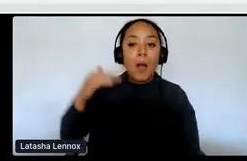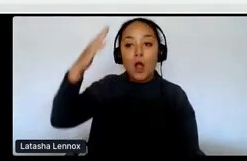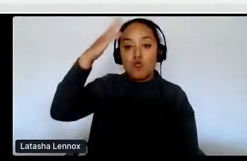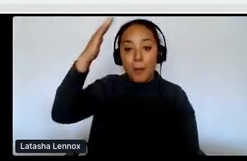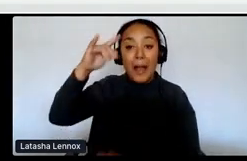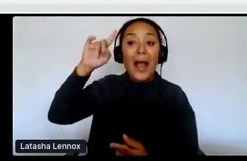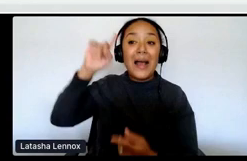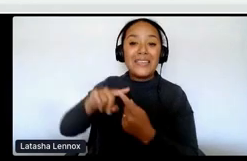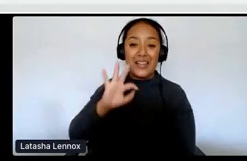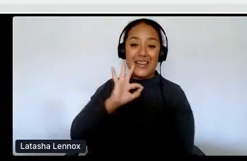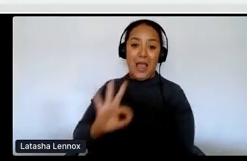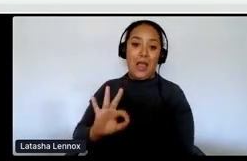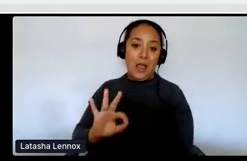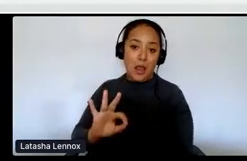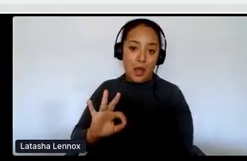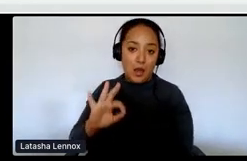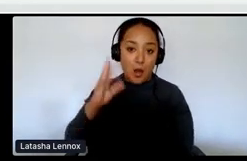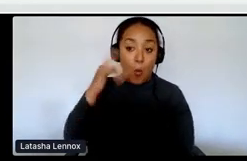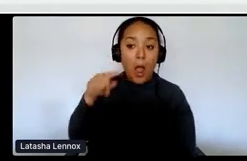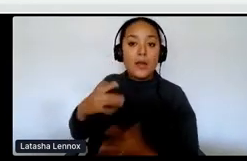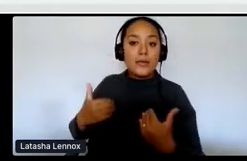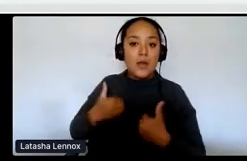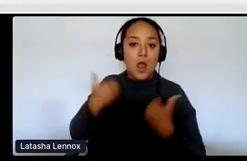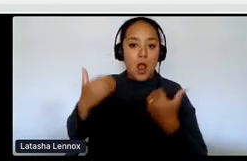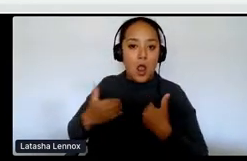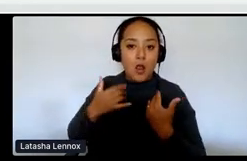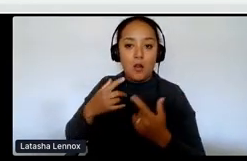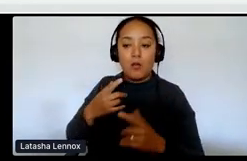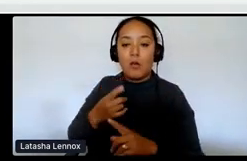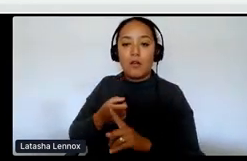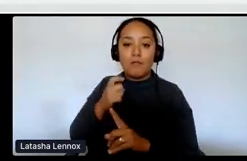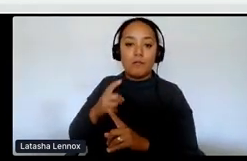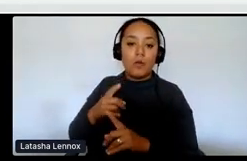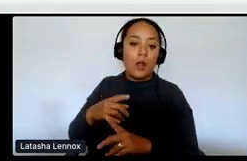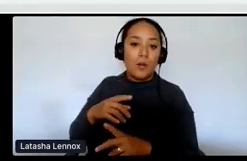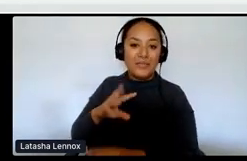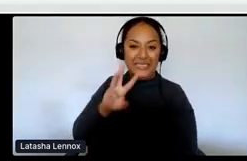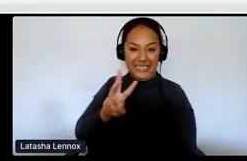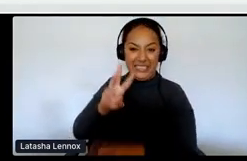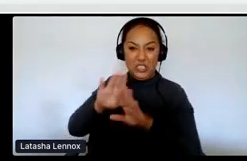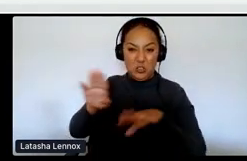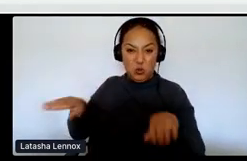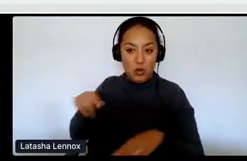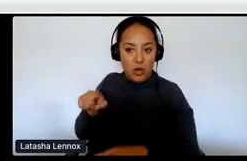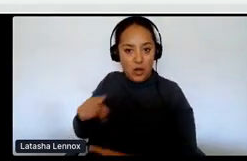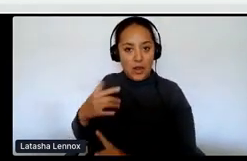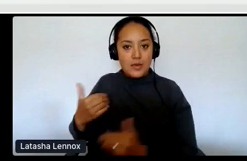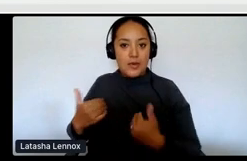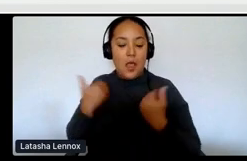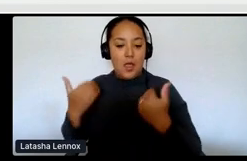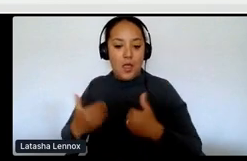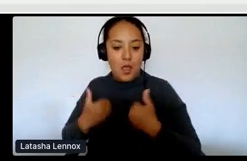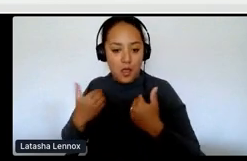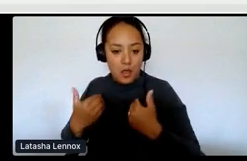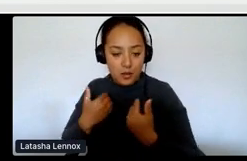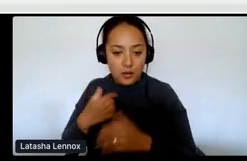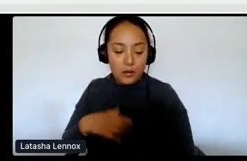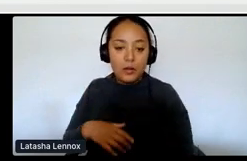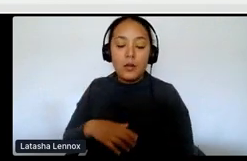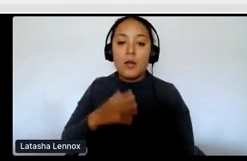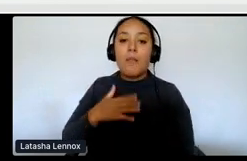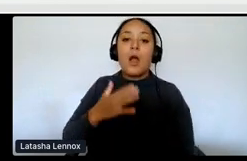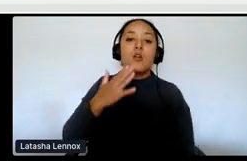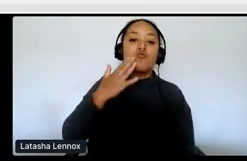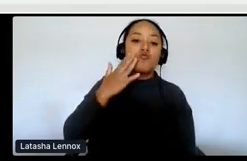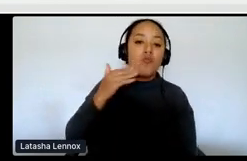because my, he was the youngest out of six children and he, my grandparents realized